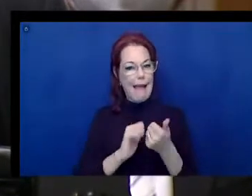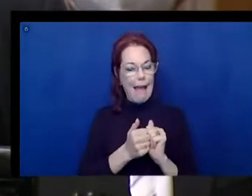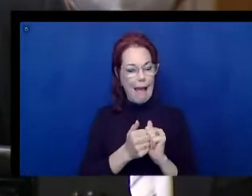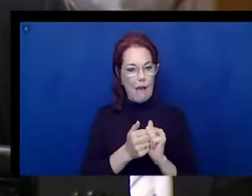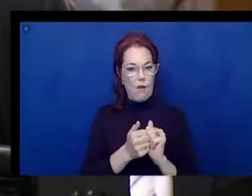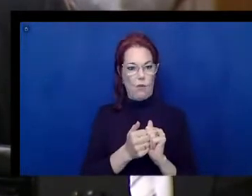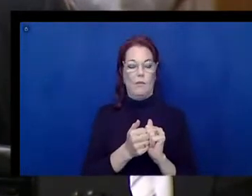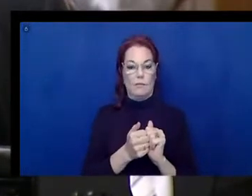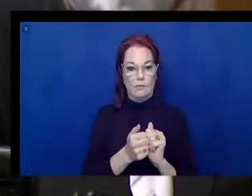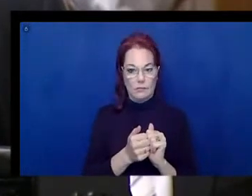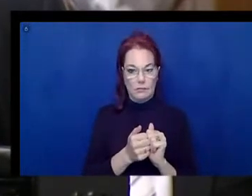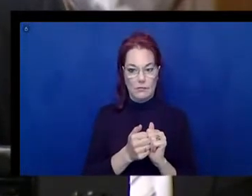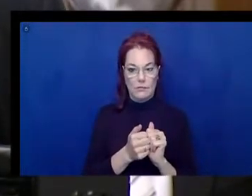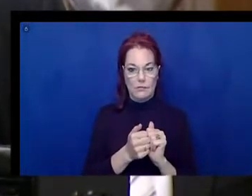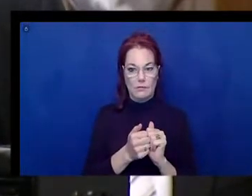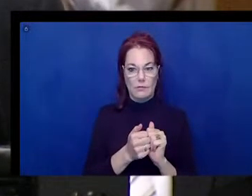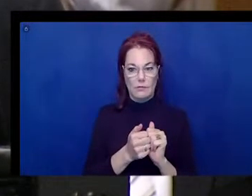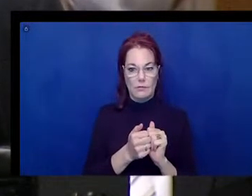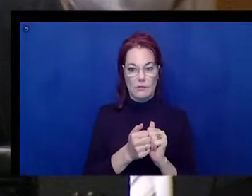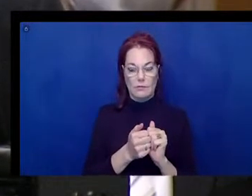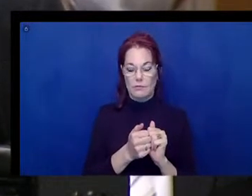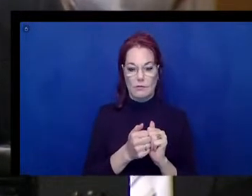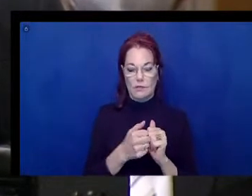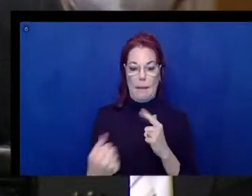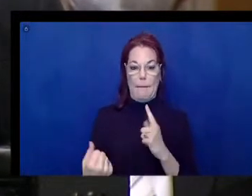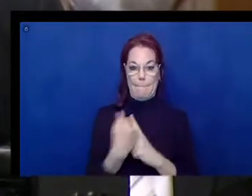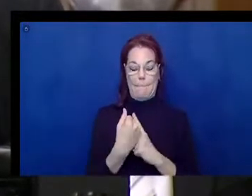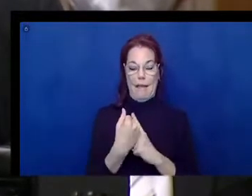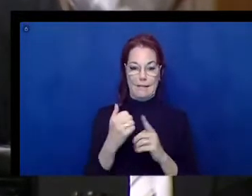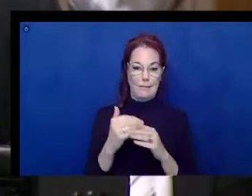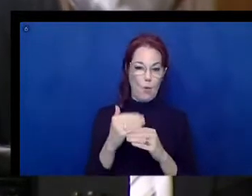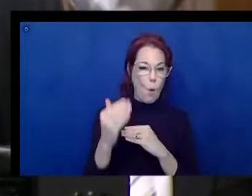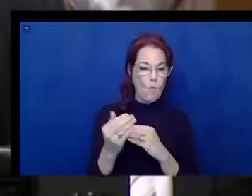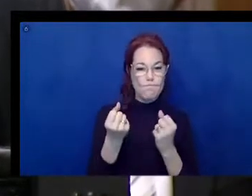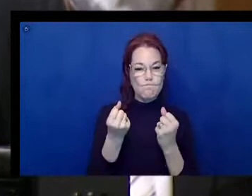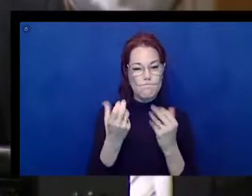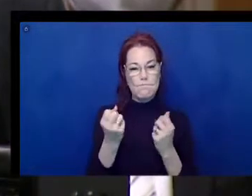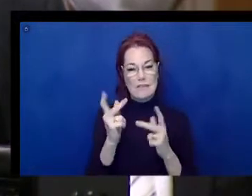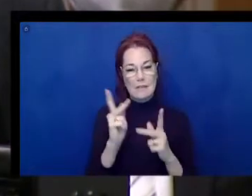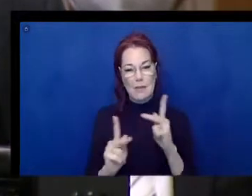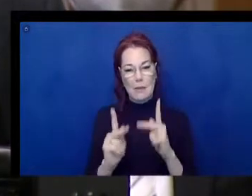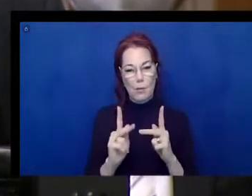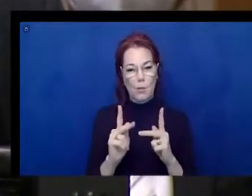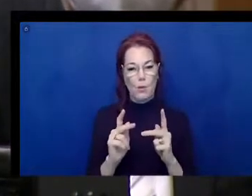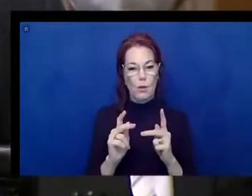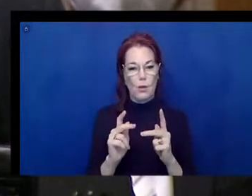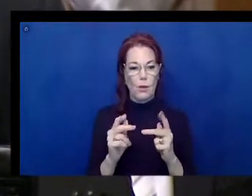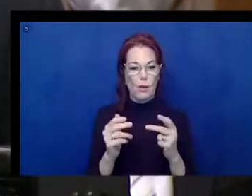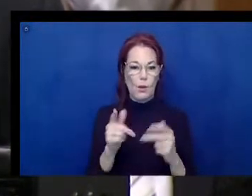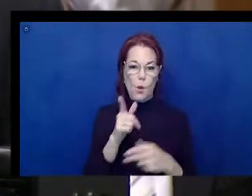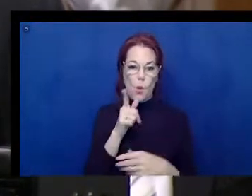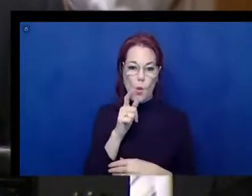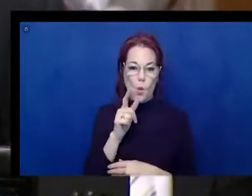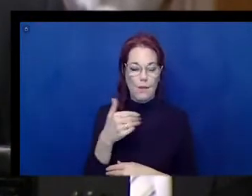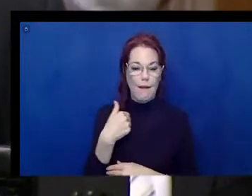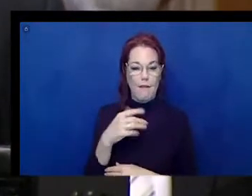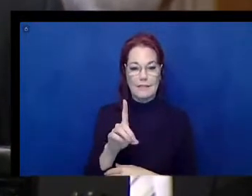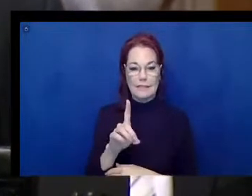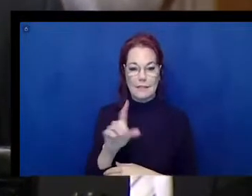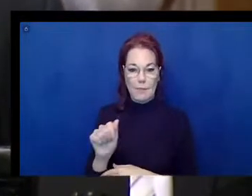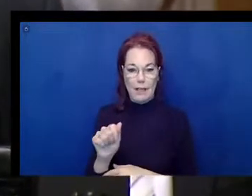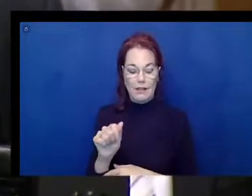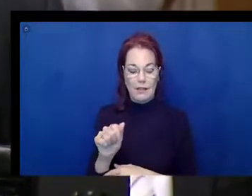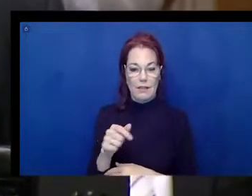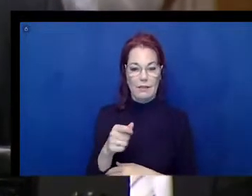a representative sample of over thousands of people with disabilities. And it's preventing them from accessing services from the international,